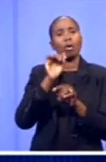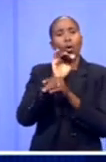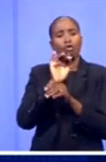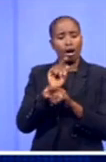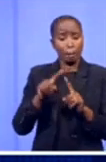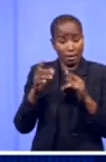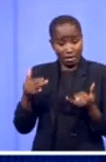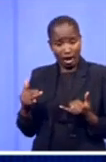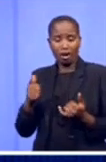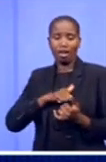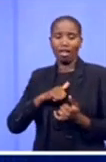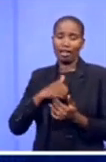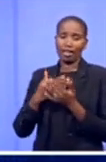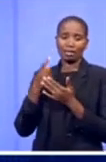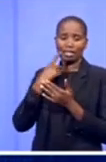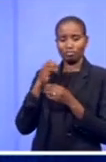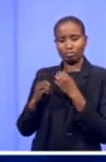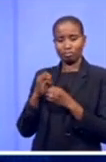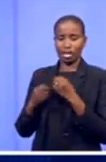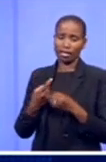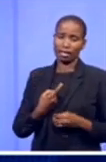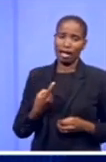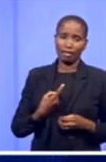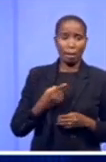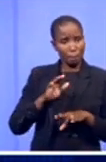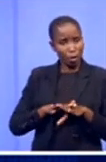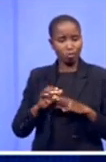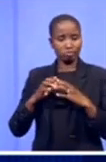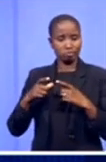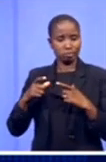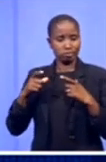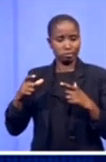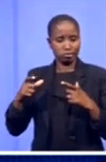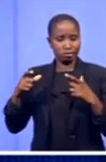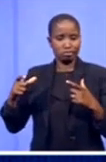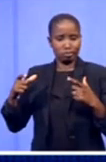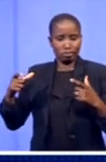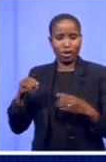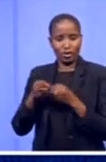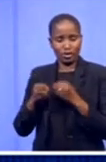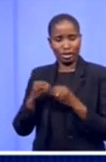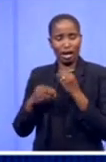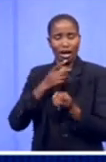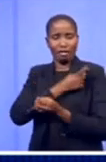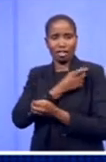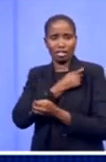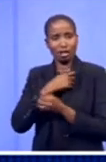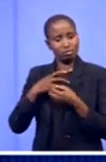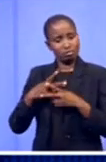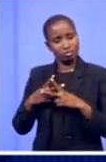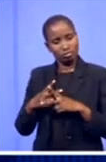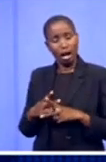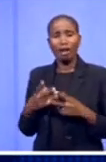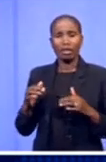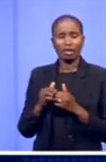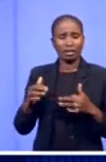been able to expand their capacity for vaccine production. They started at the lower end of the value chain with just fill